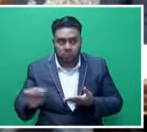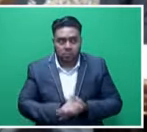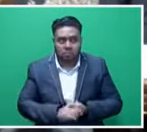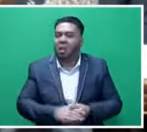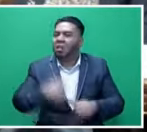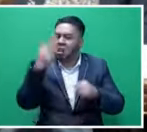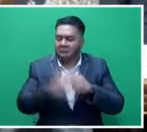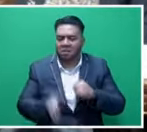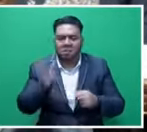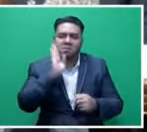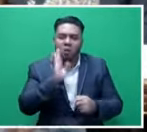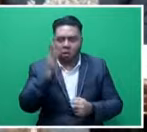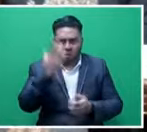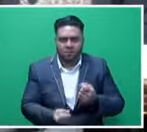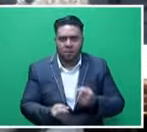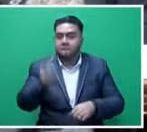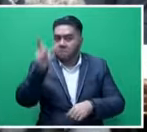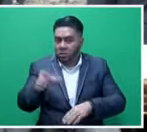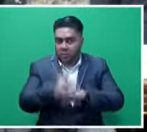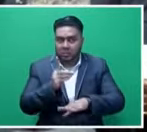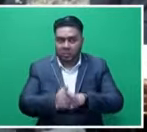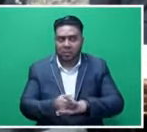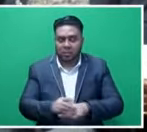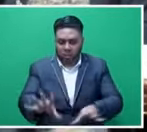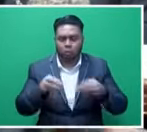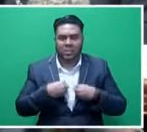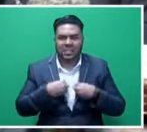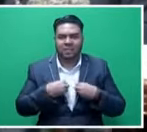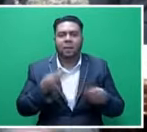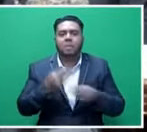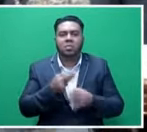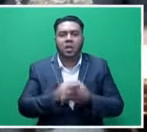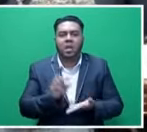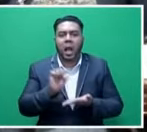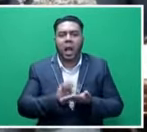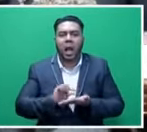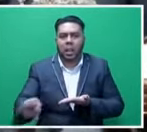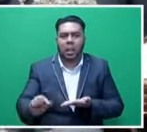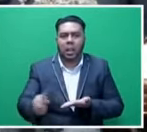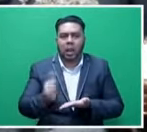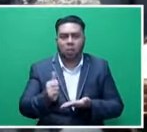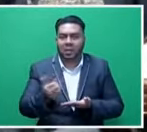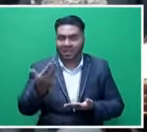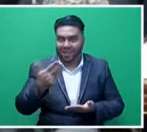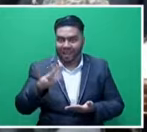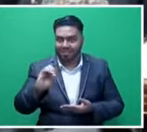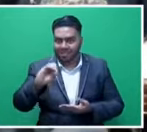never before in Fiji did persons with disability actually receive a monthly allowance. $90, sir.